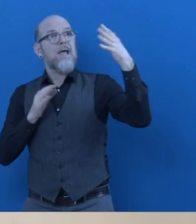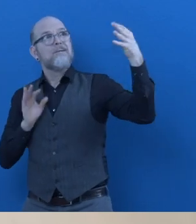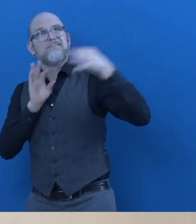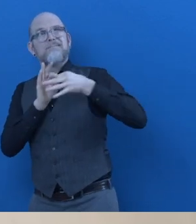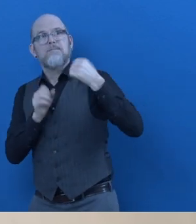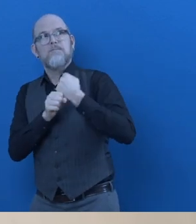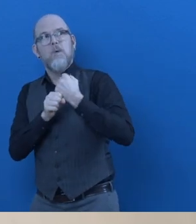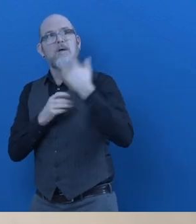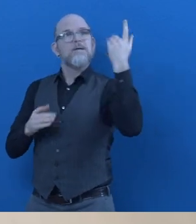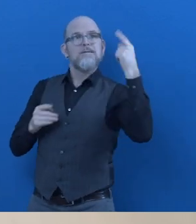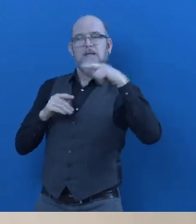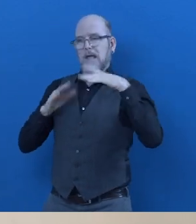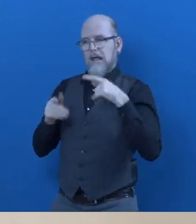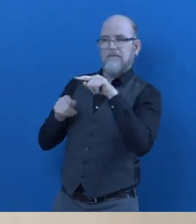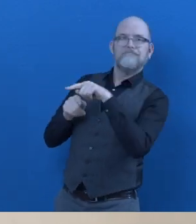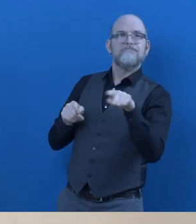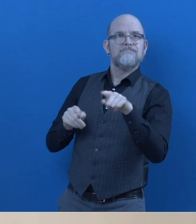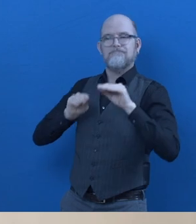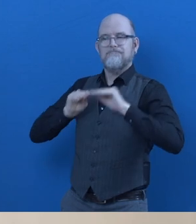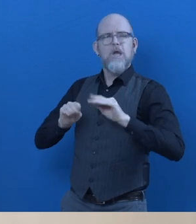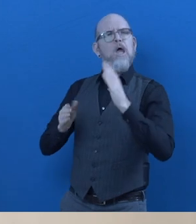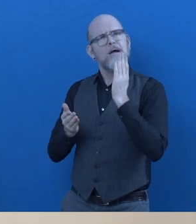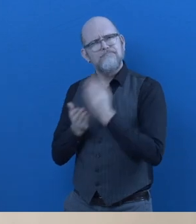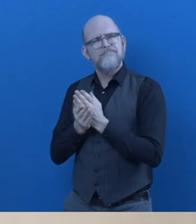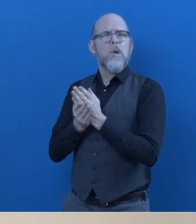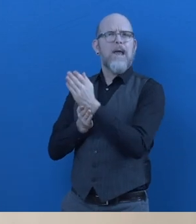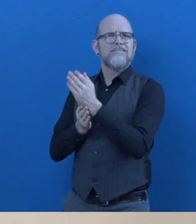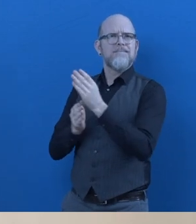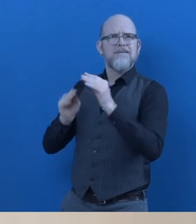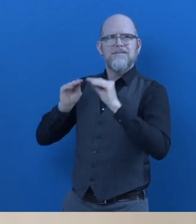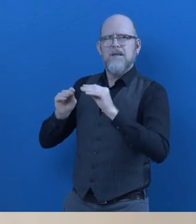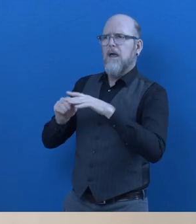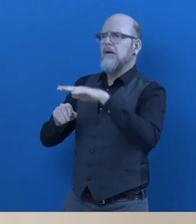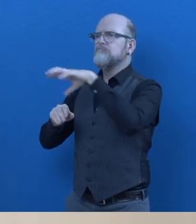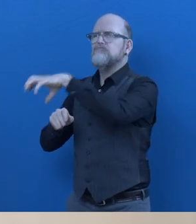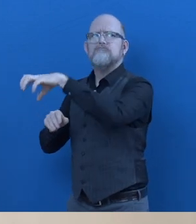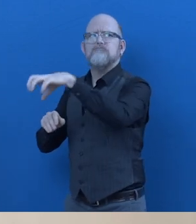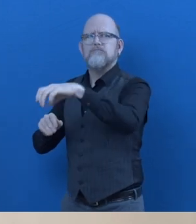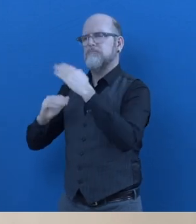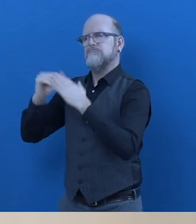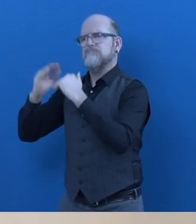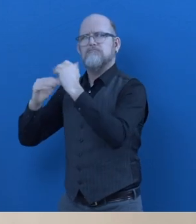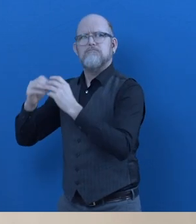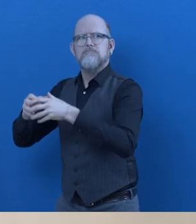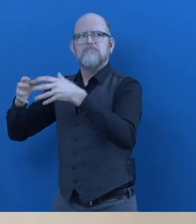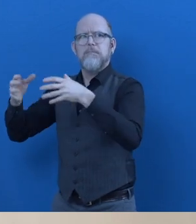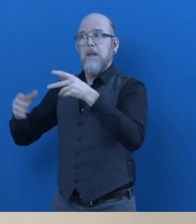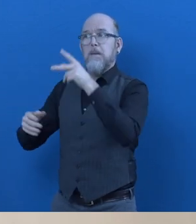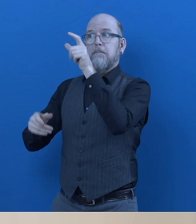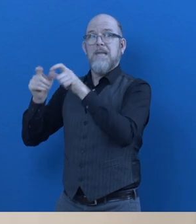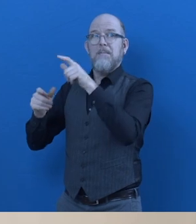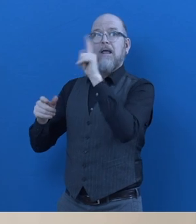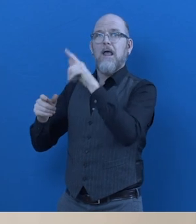in the international space and together we can provide the right learning opportunities